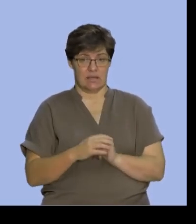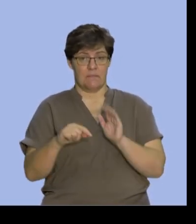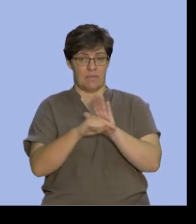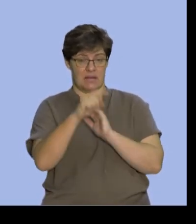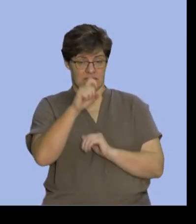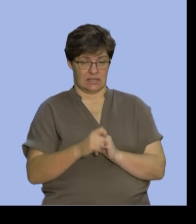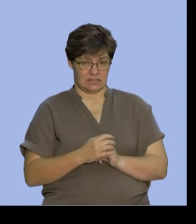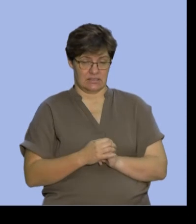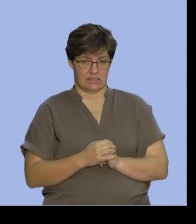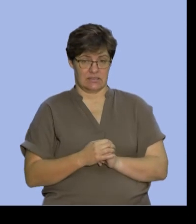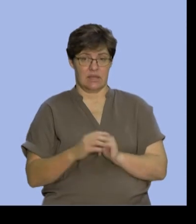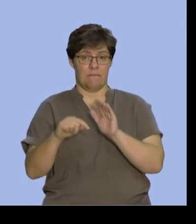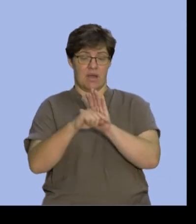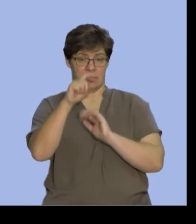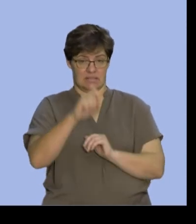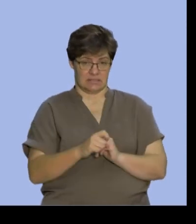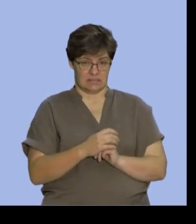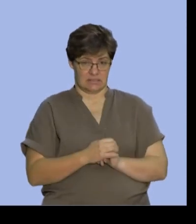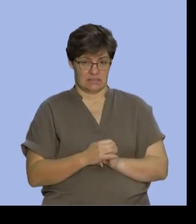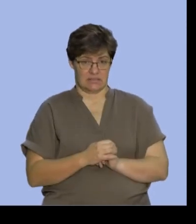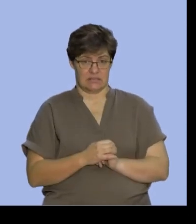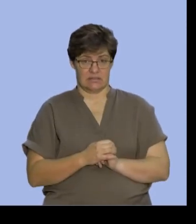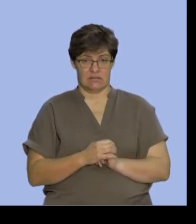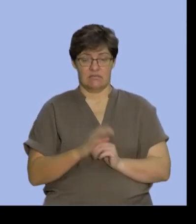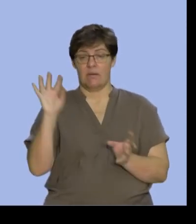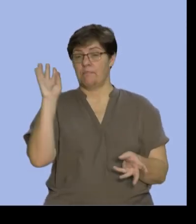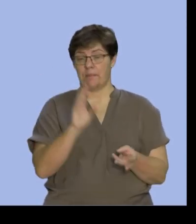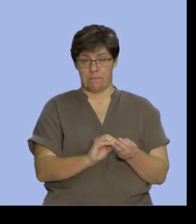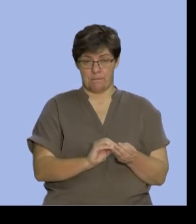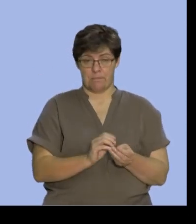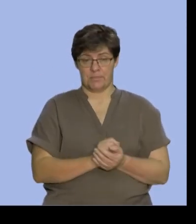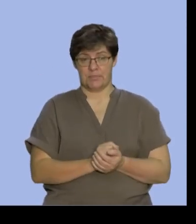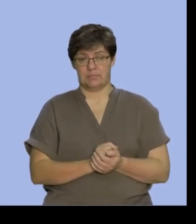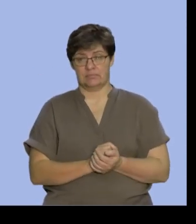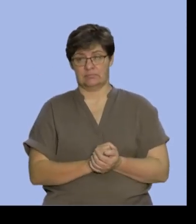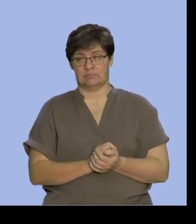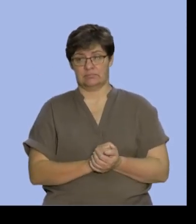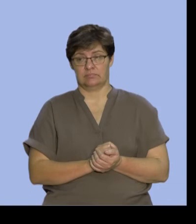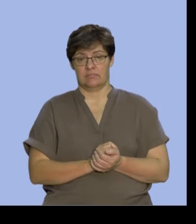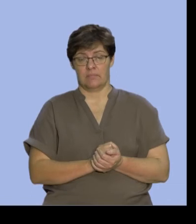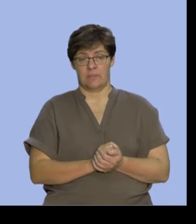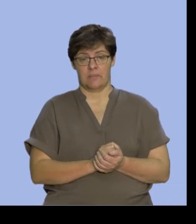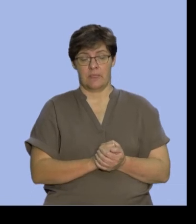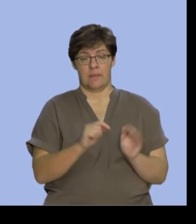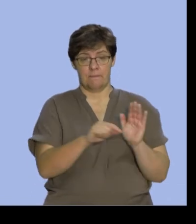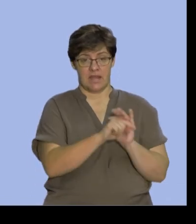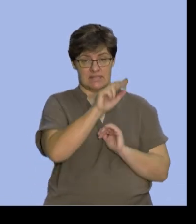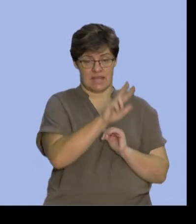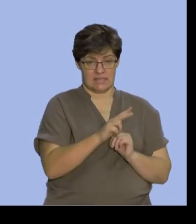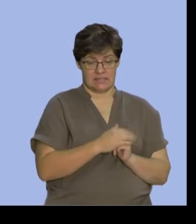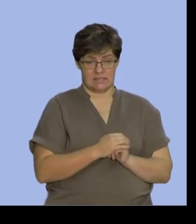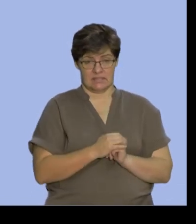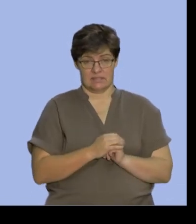minus X and if I add that together this gives me minus 8 this will give me